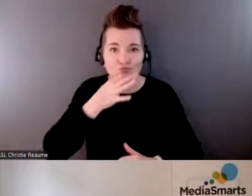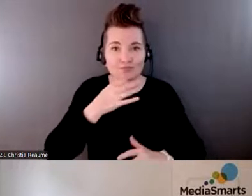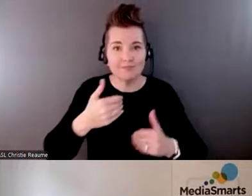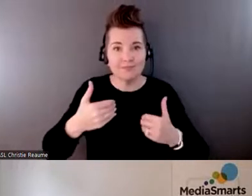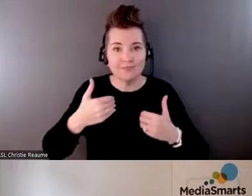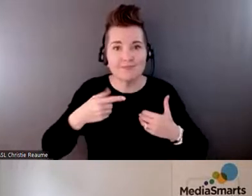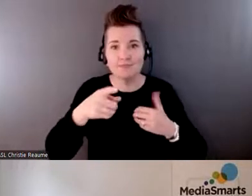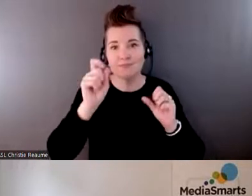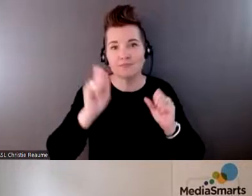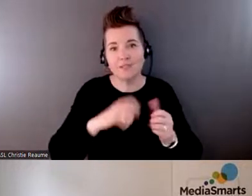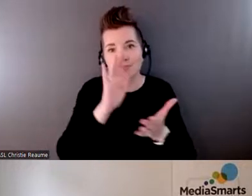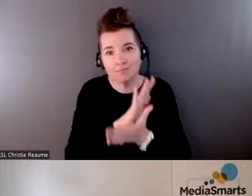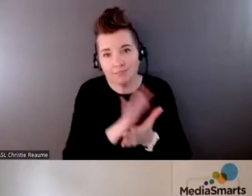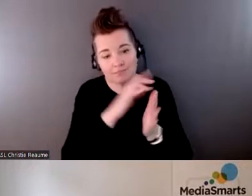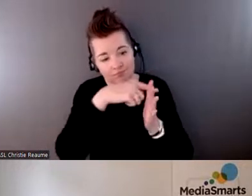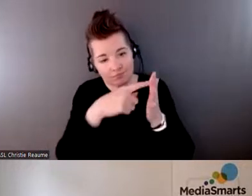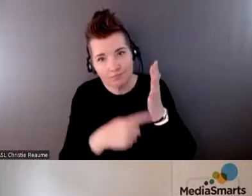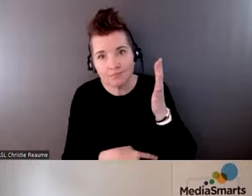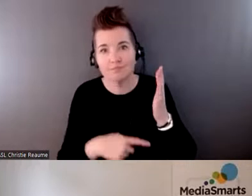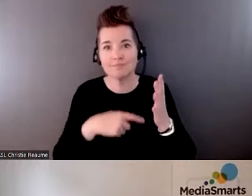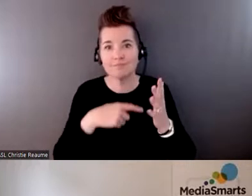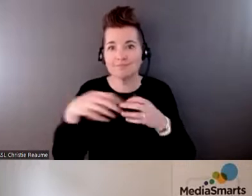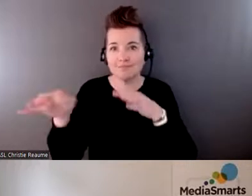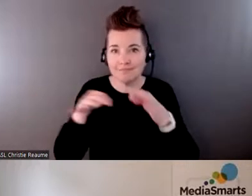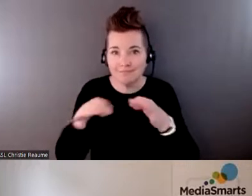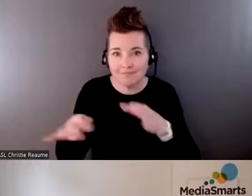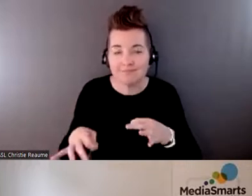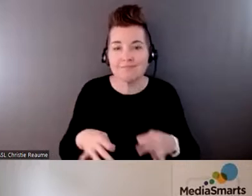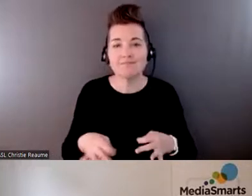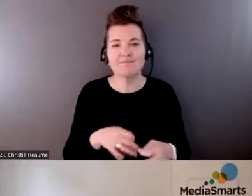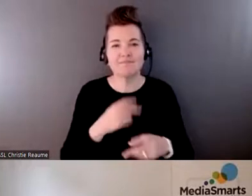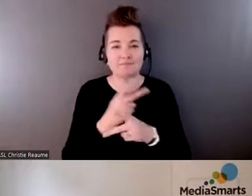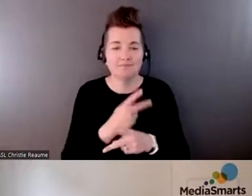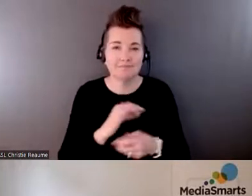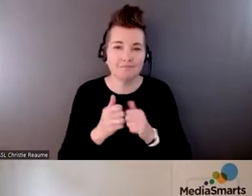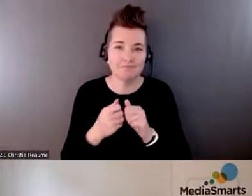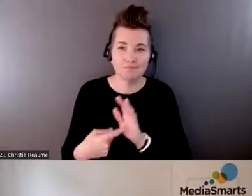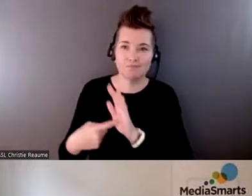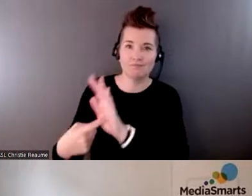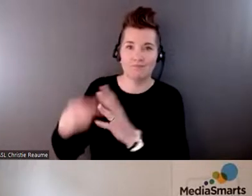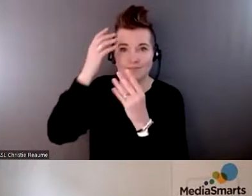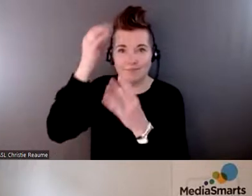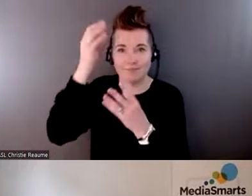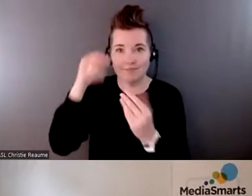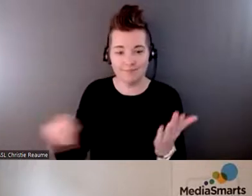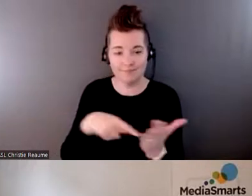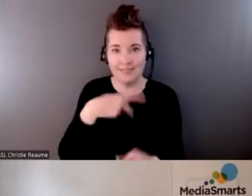and other sort of places they can go to have that information to return to.